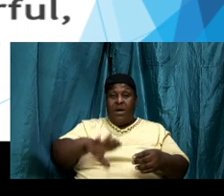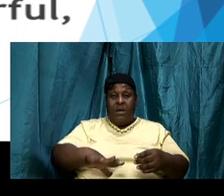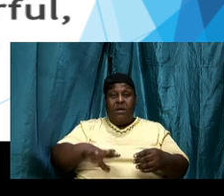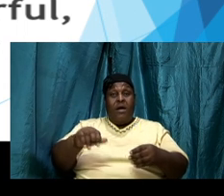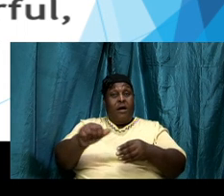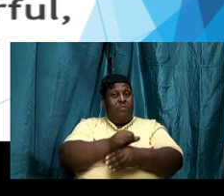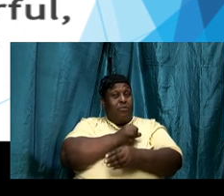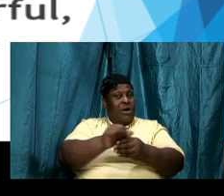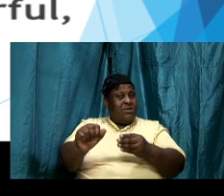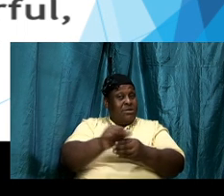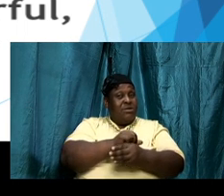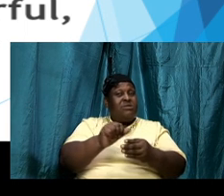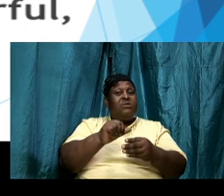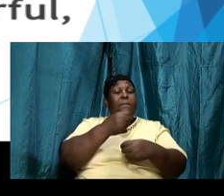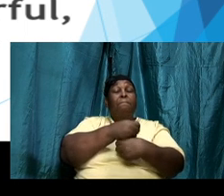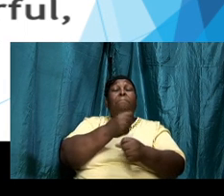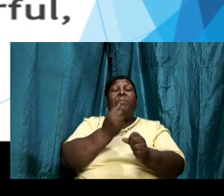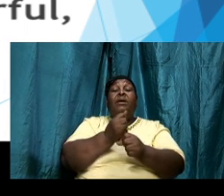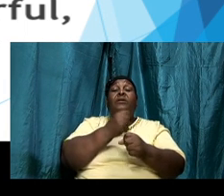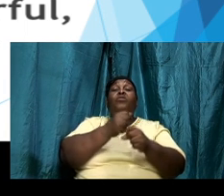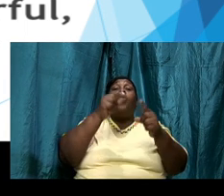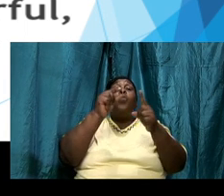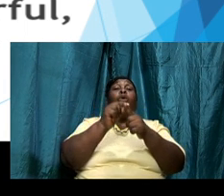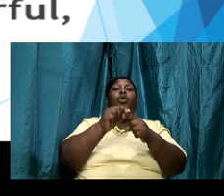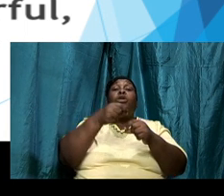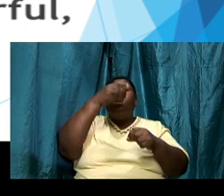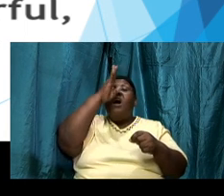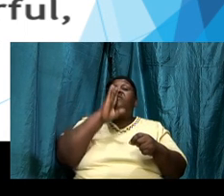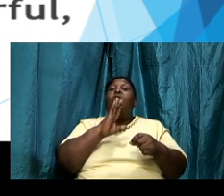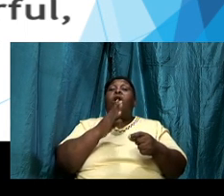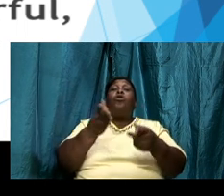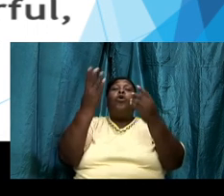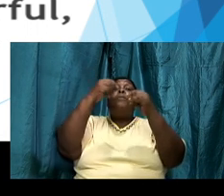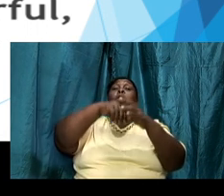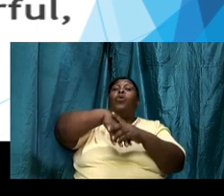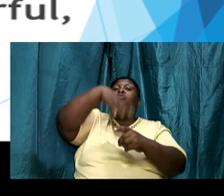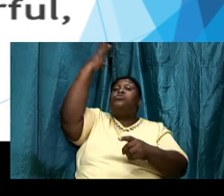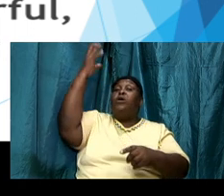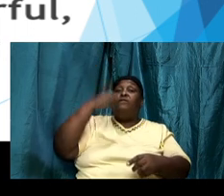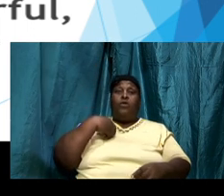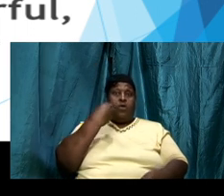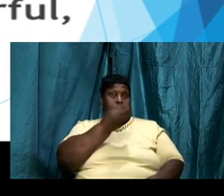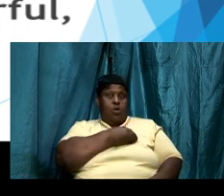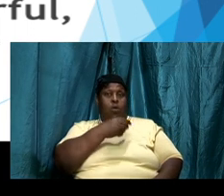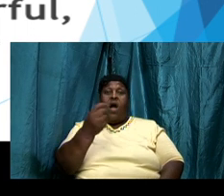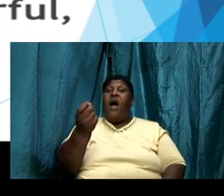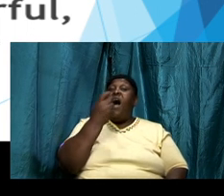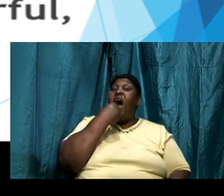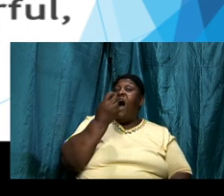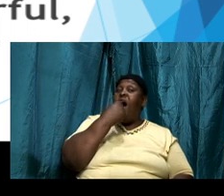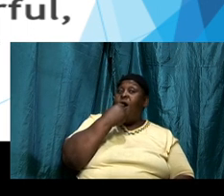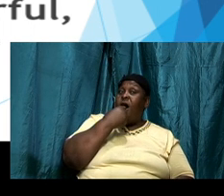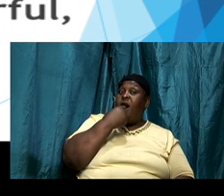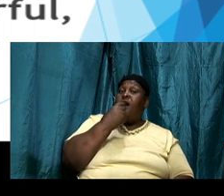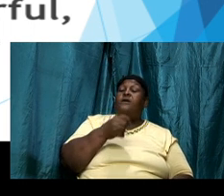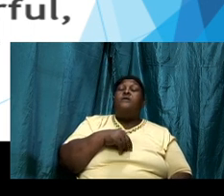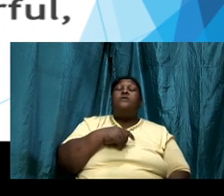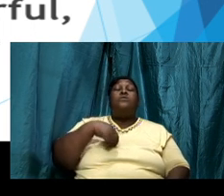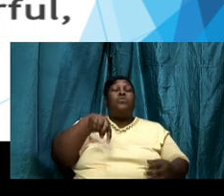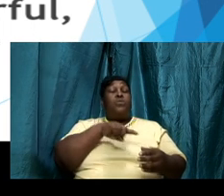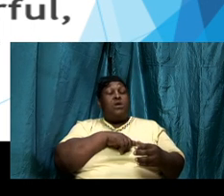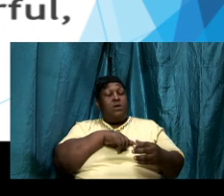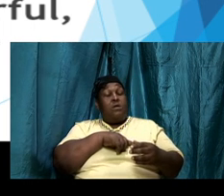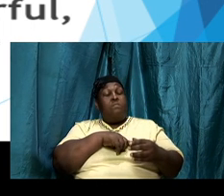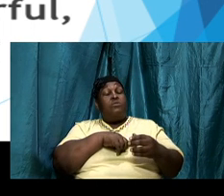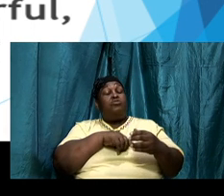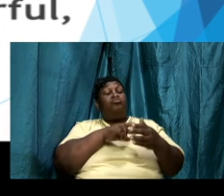and as we read we can read quietly but we must also read and we must read and let the words